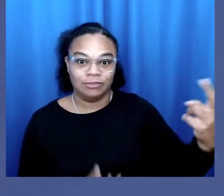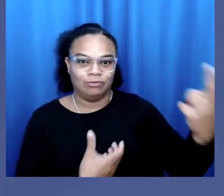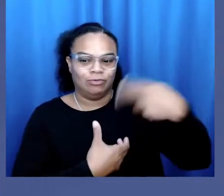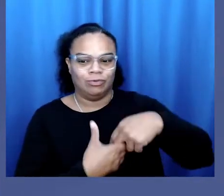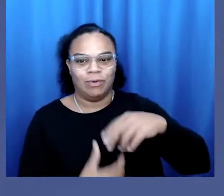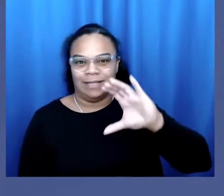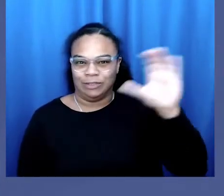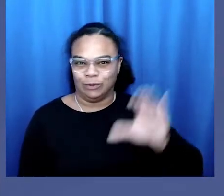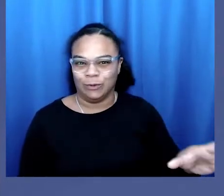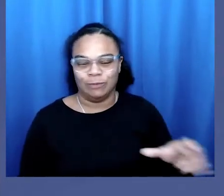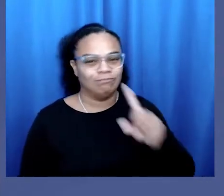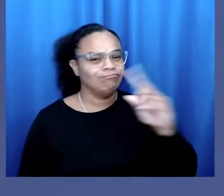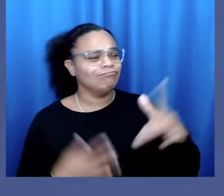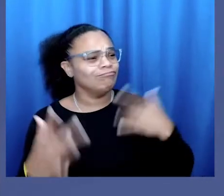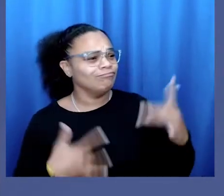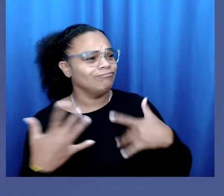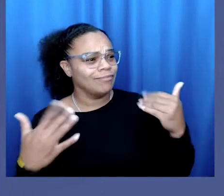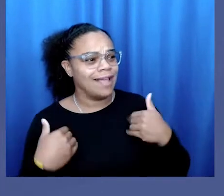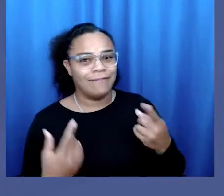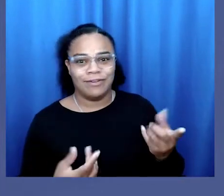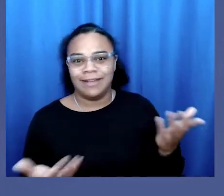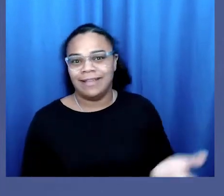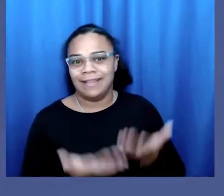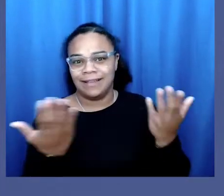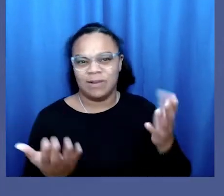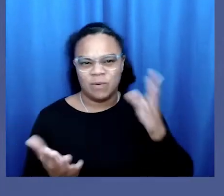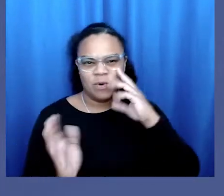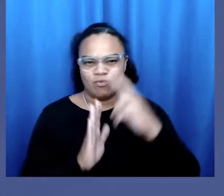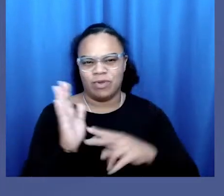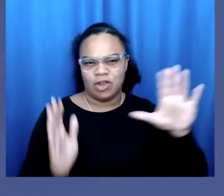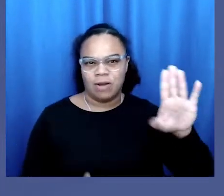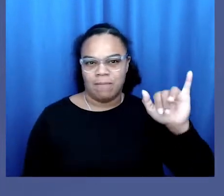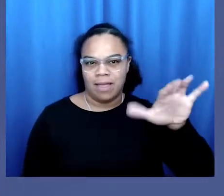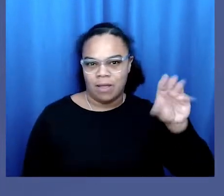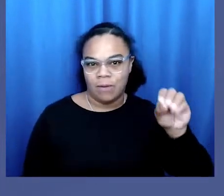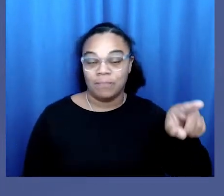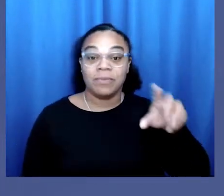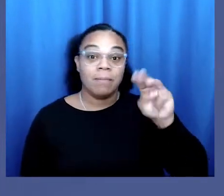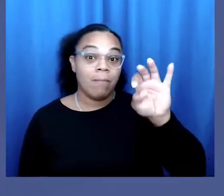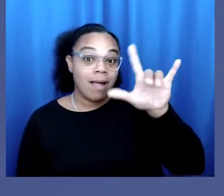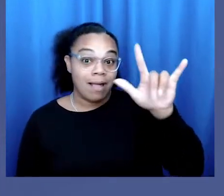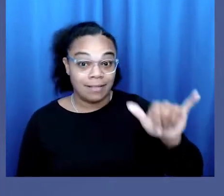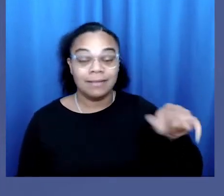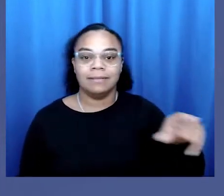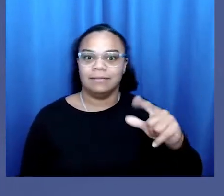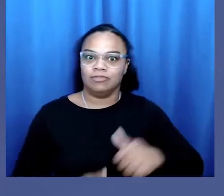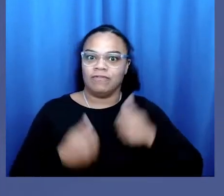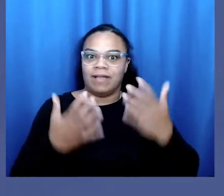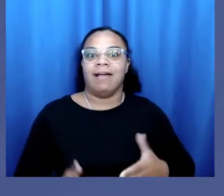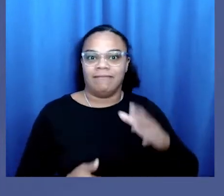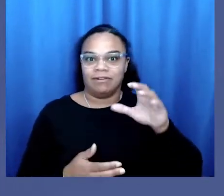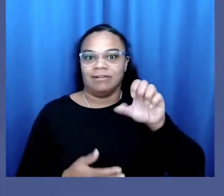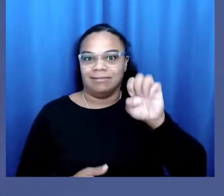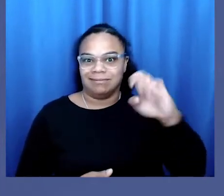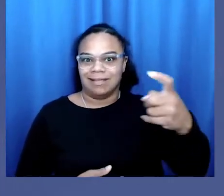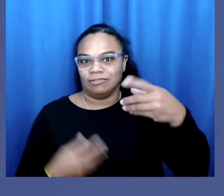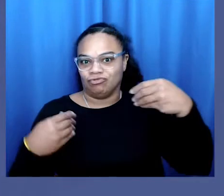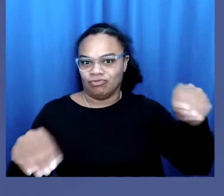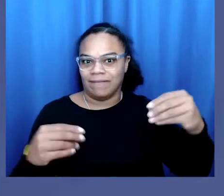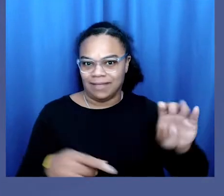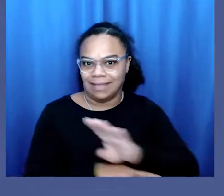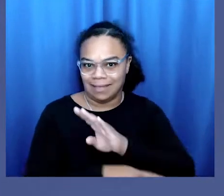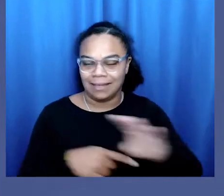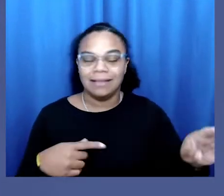Zooming in, we're so excited to have her. I'm going to read her bio. Molly Henderson is a survivor of sex trafficking and a former